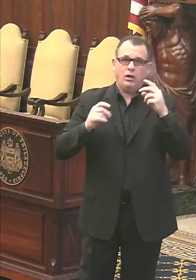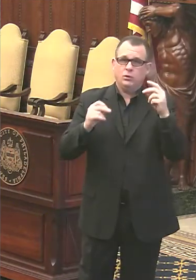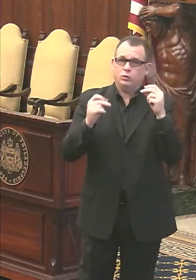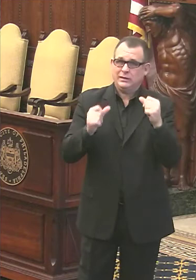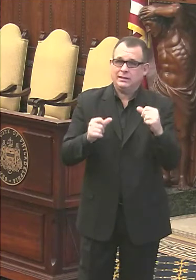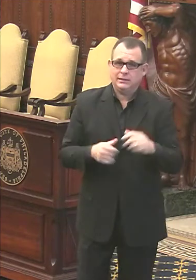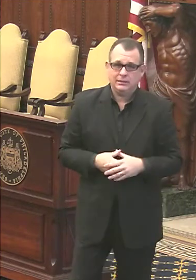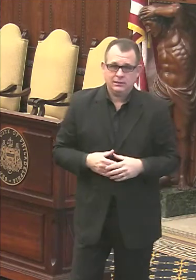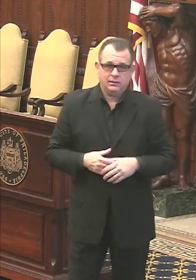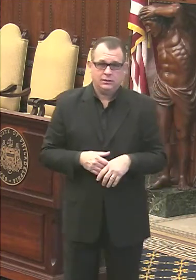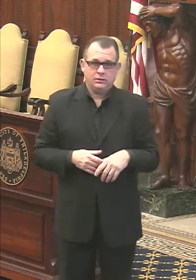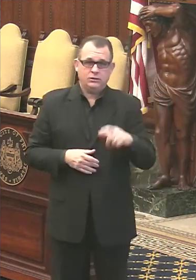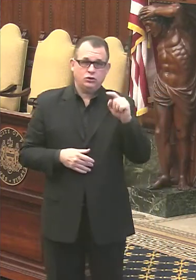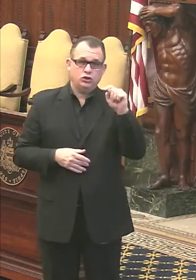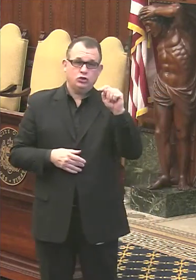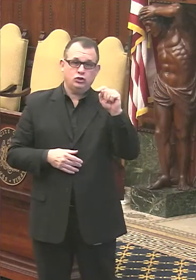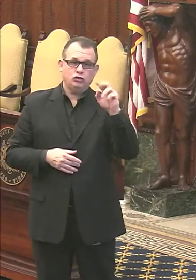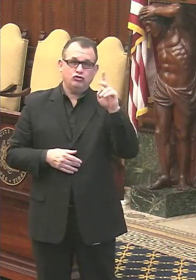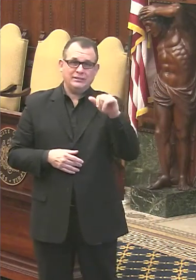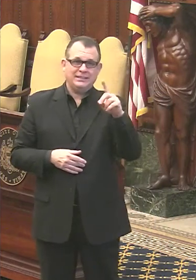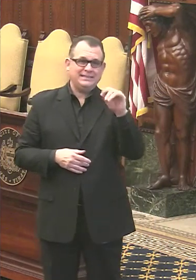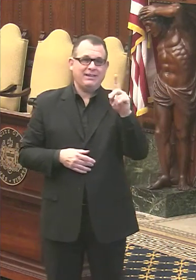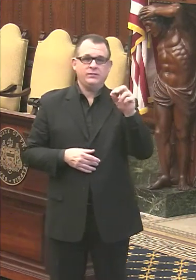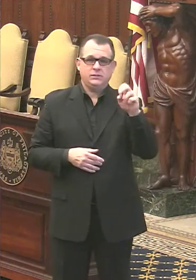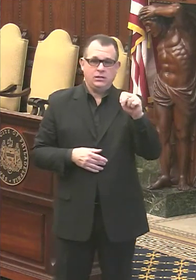Tracy Davidson also of NBC 10, you're up.